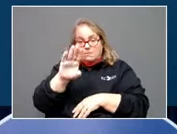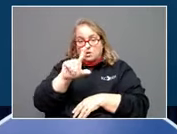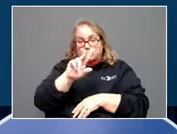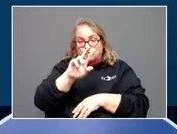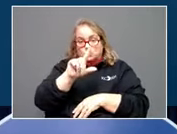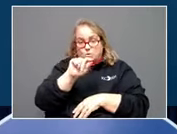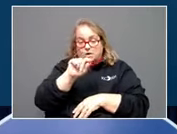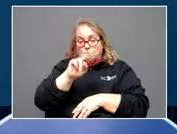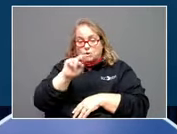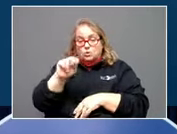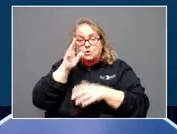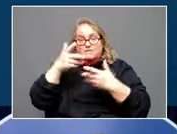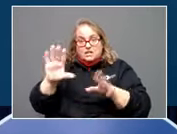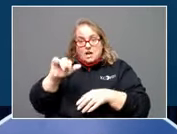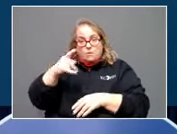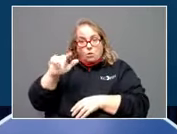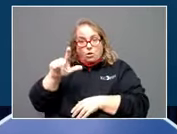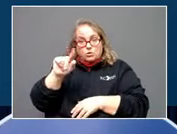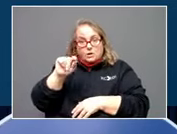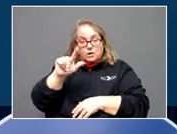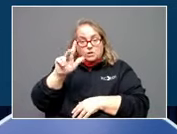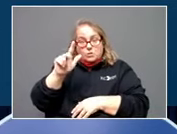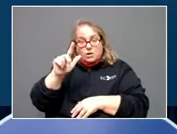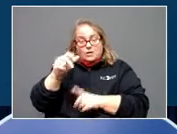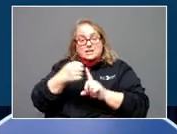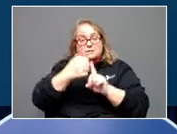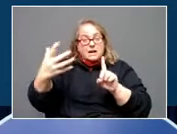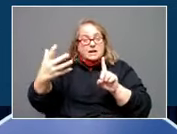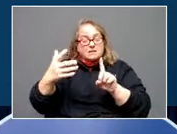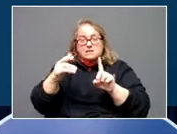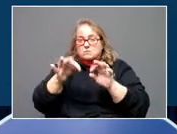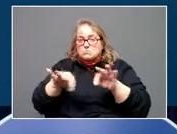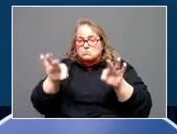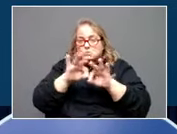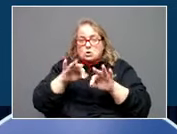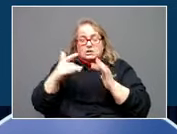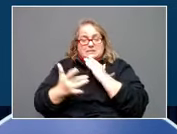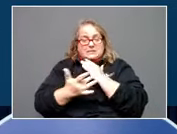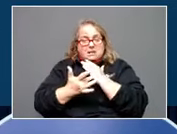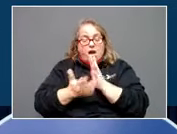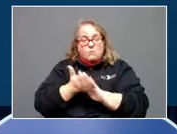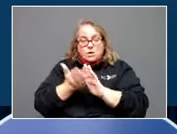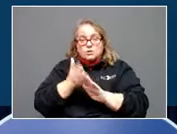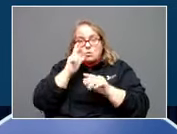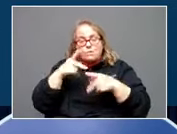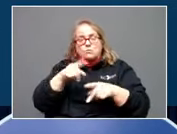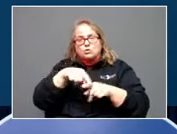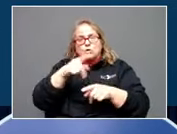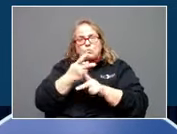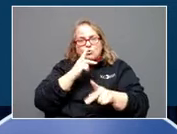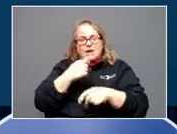by April of 2023. The expanded state-of-the-art operations will allow them to prefabricate customized